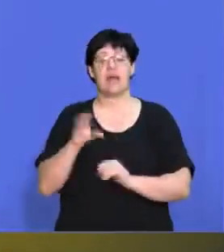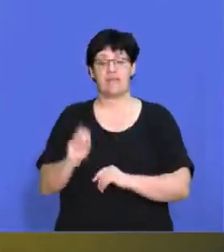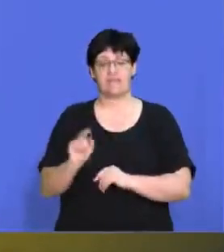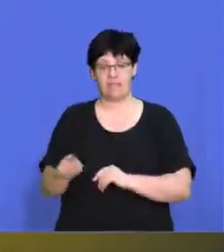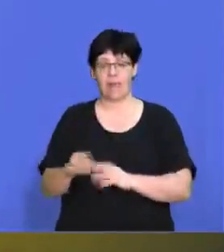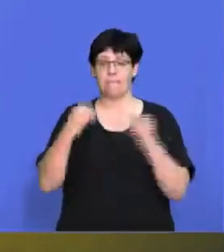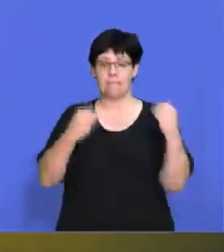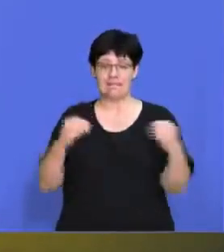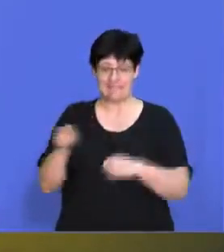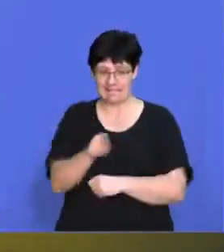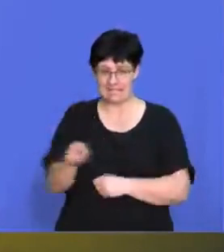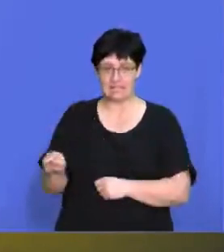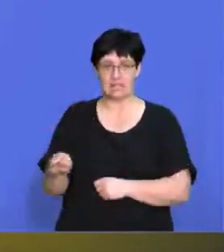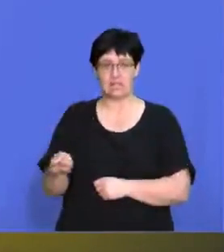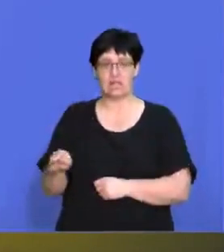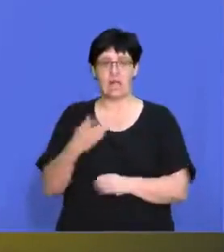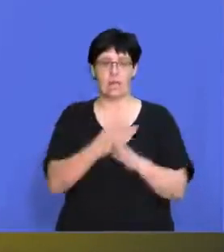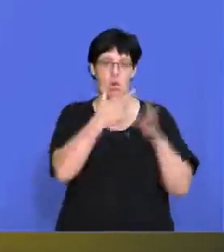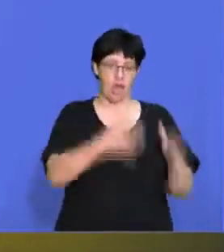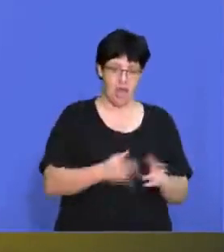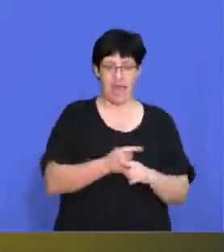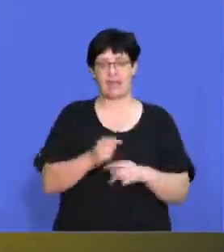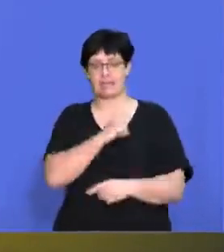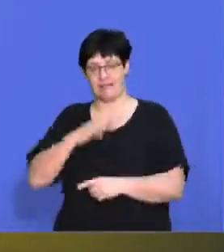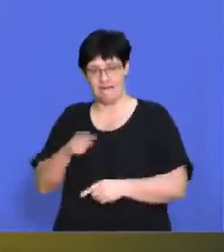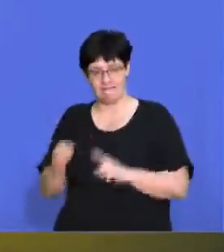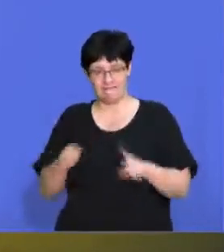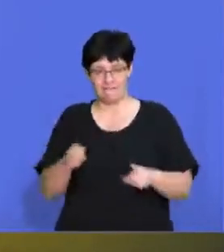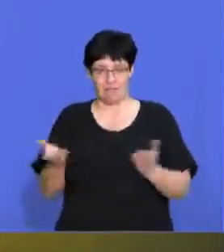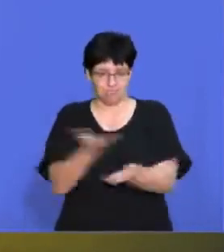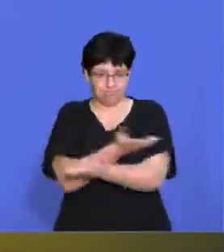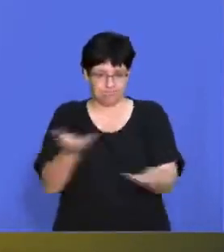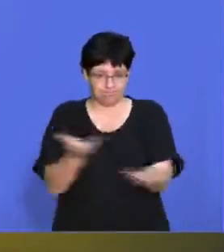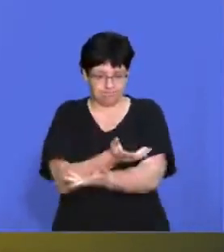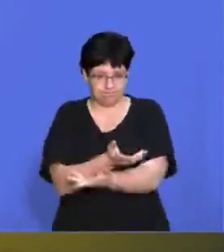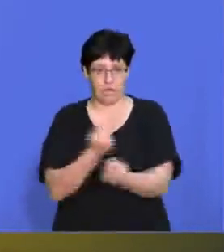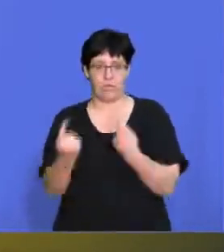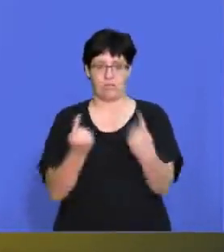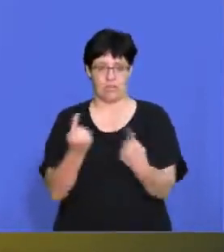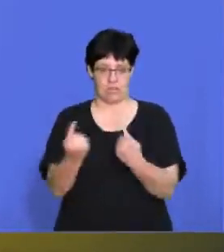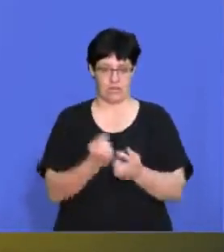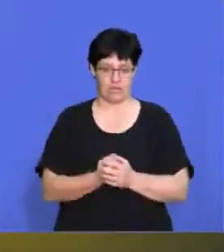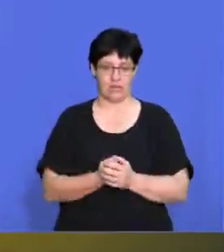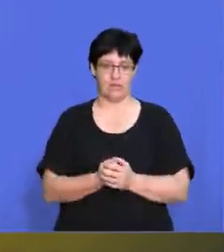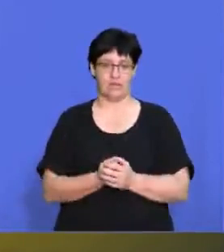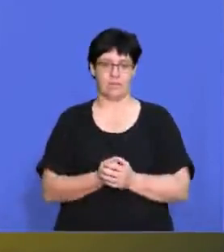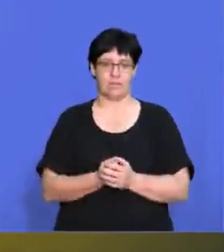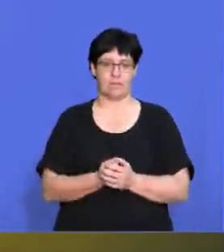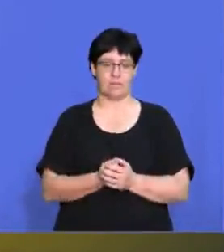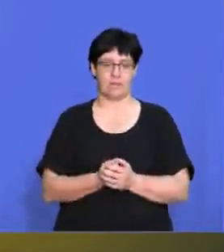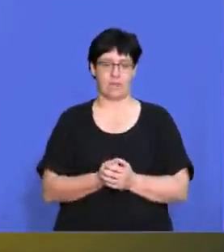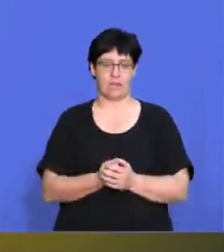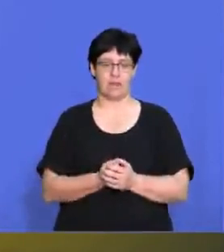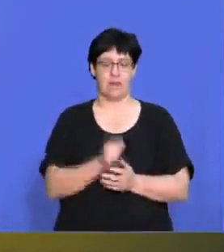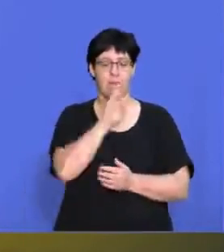which has to do with how business, the employer and employees interact with each